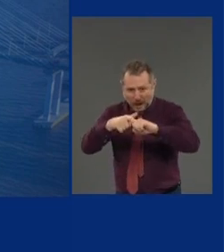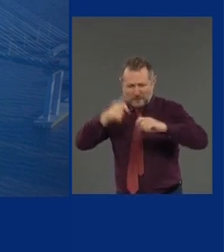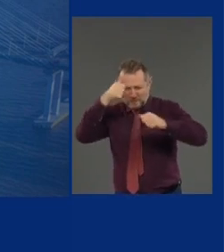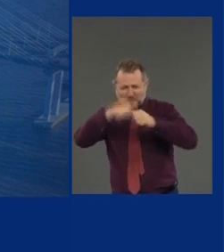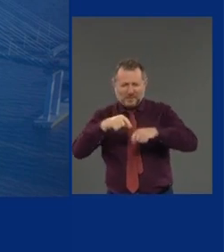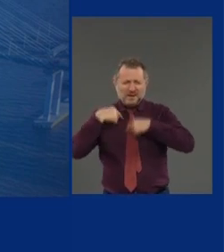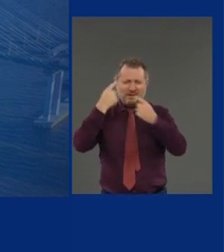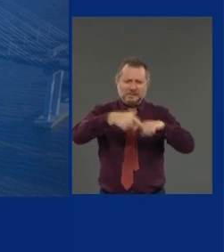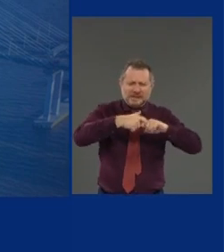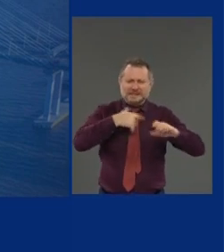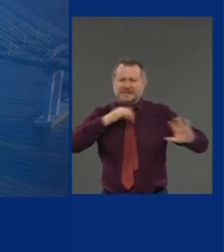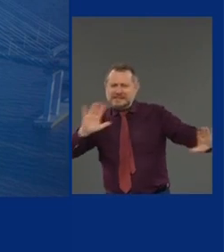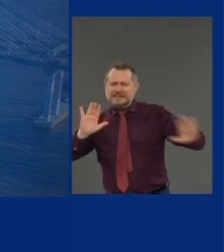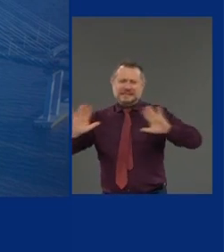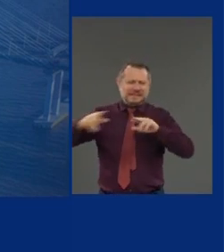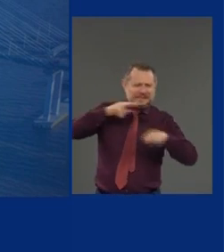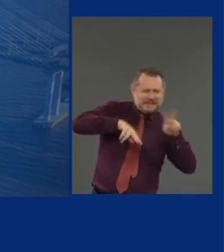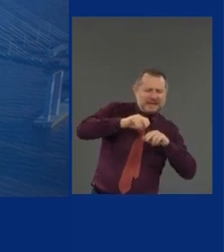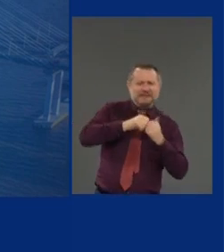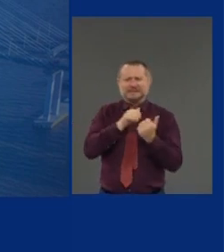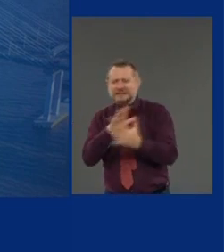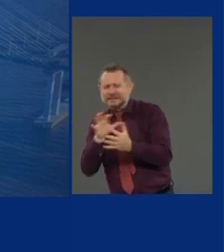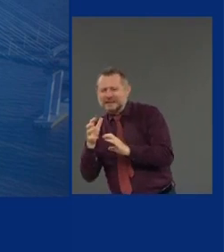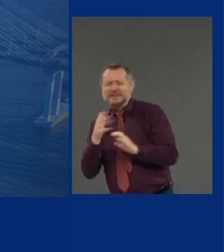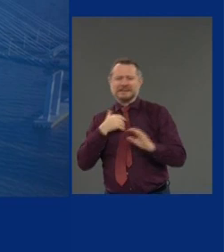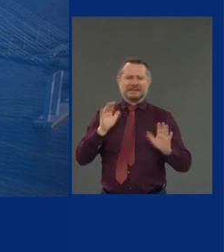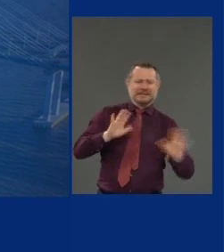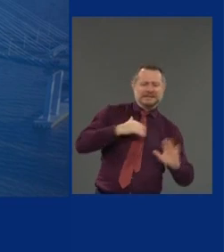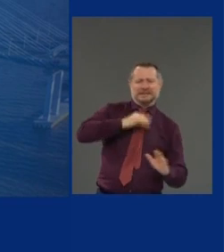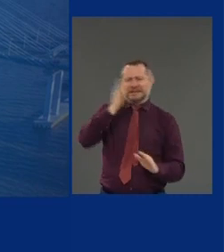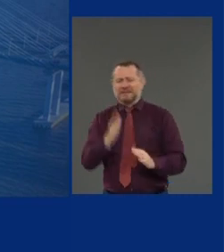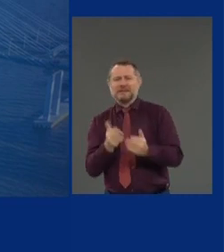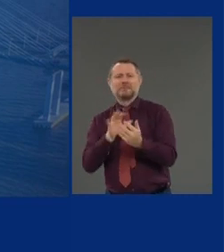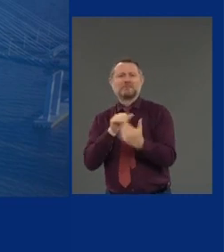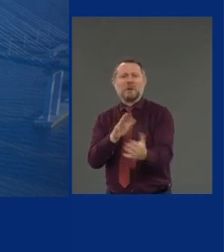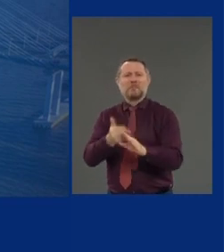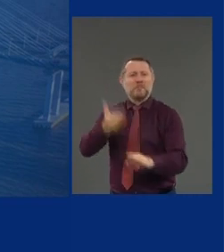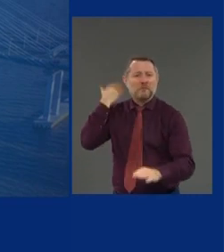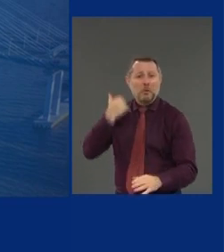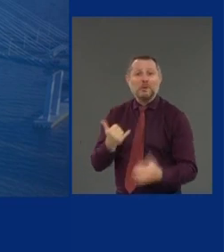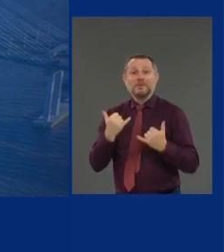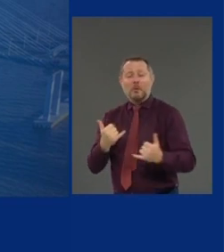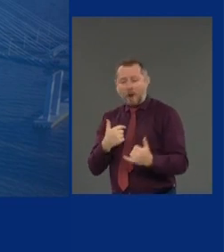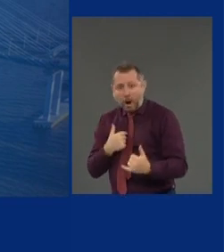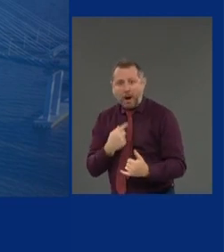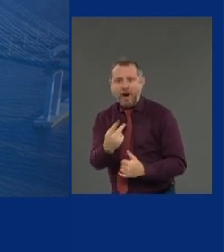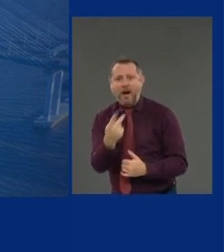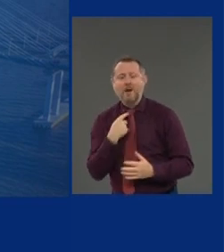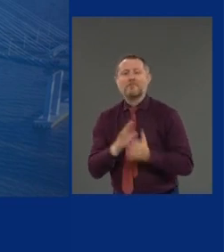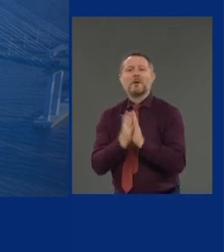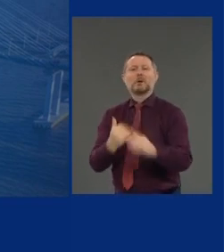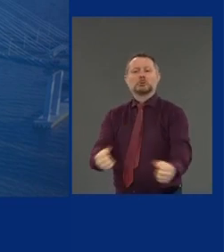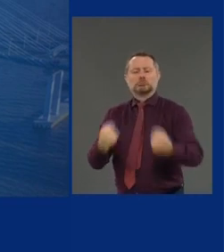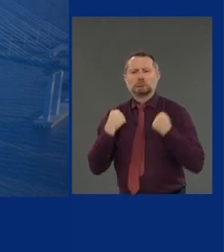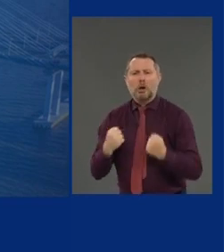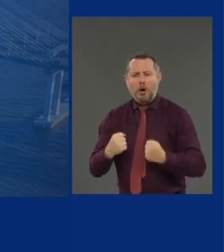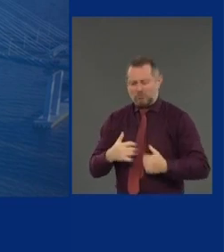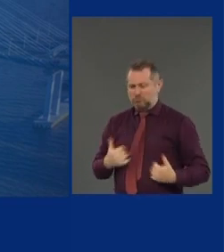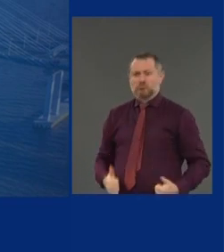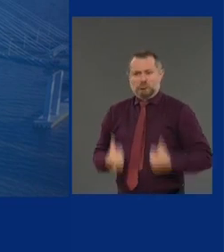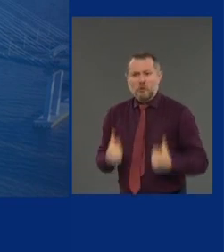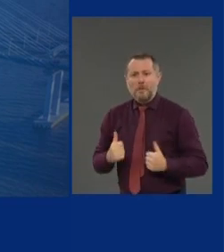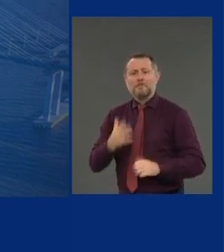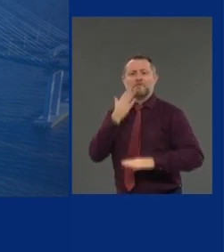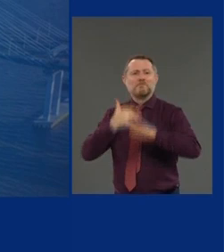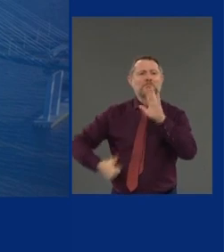crisis that we've never dealt with before, and now we're stronger, and now we're smarter, and now we're better, and now we're going to come